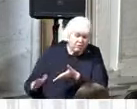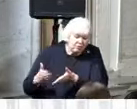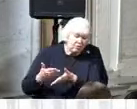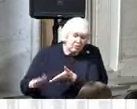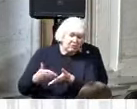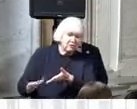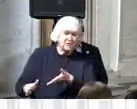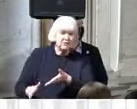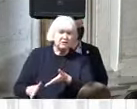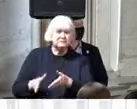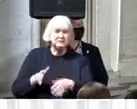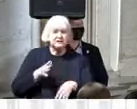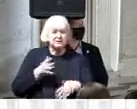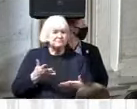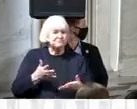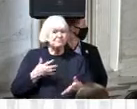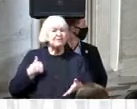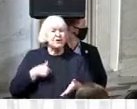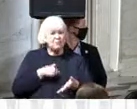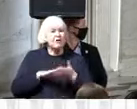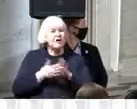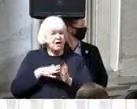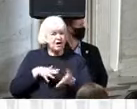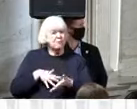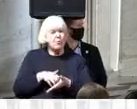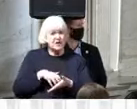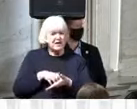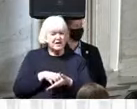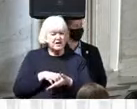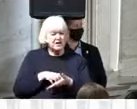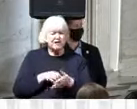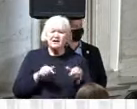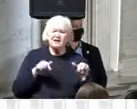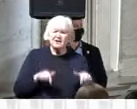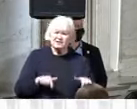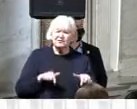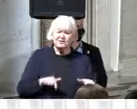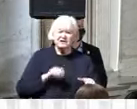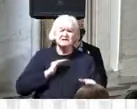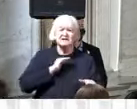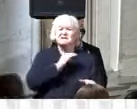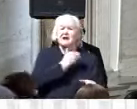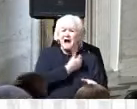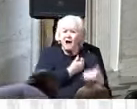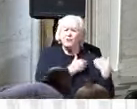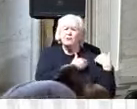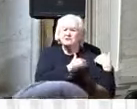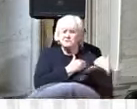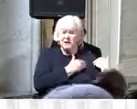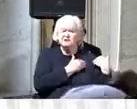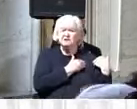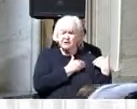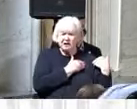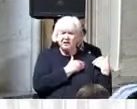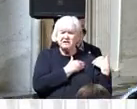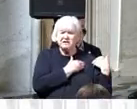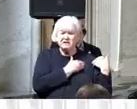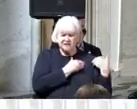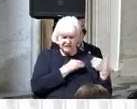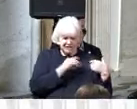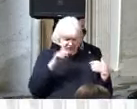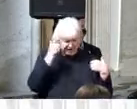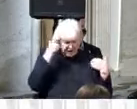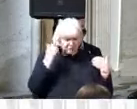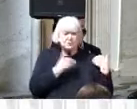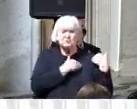fundamentally I believe this is about our responsibility as a government to ensure everyone